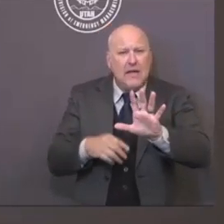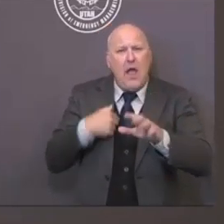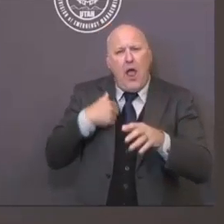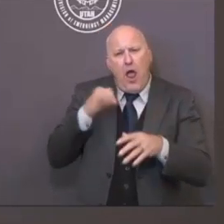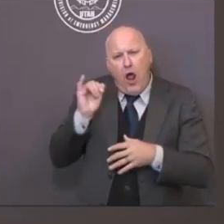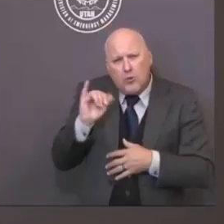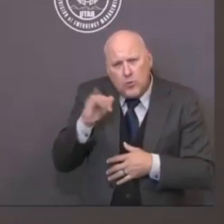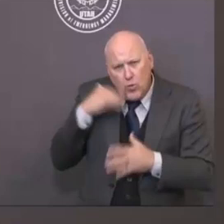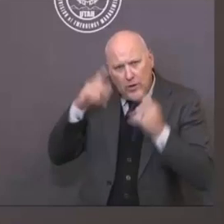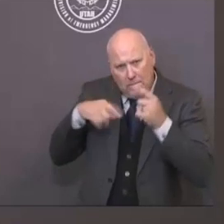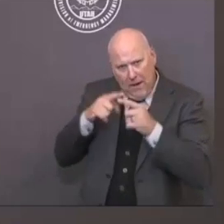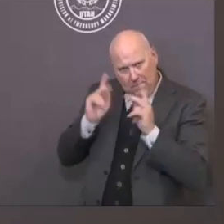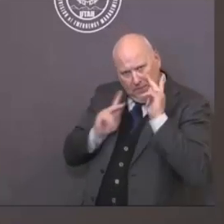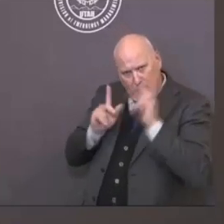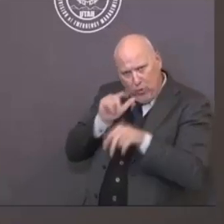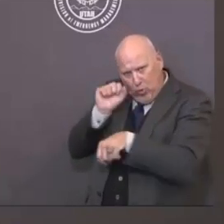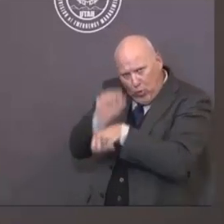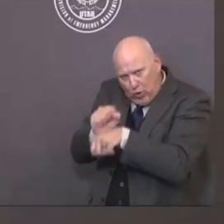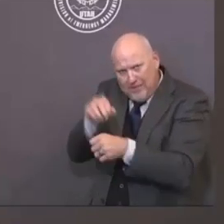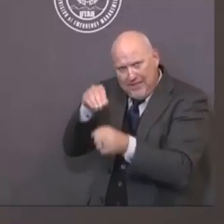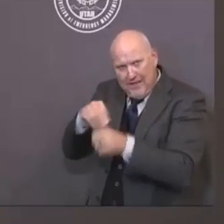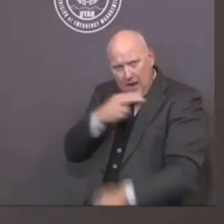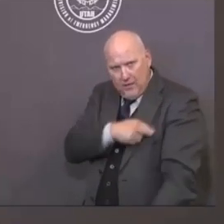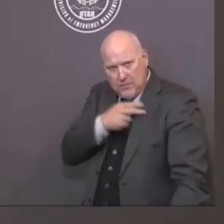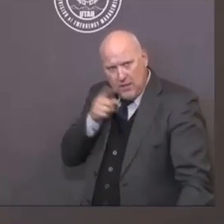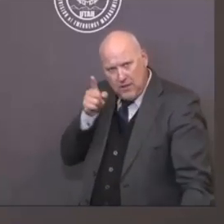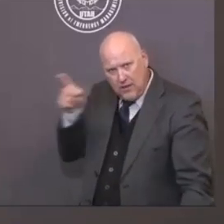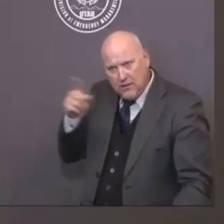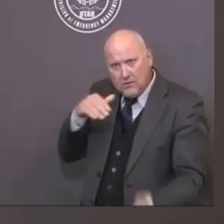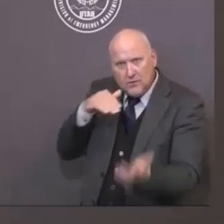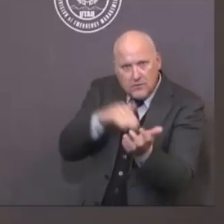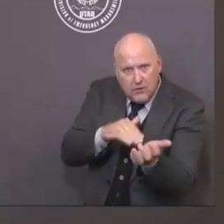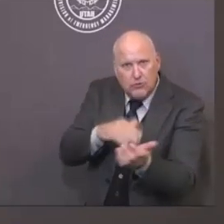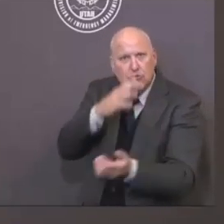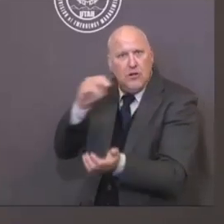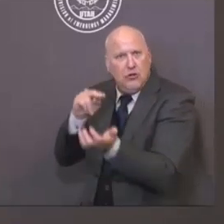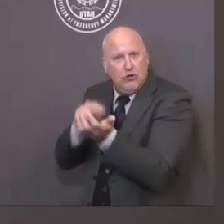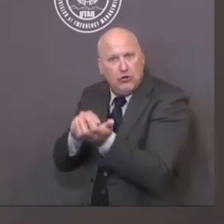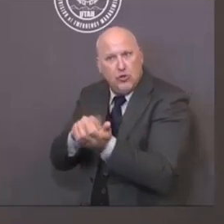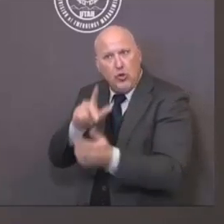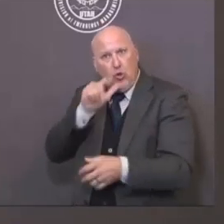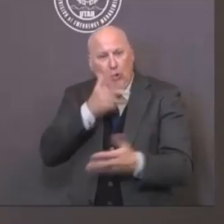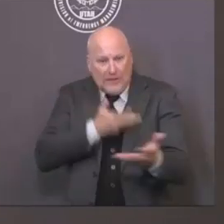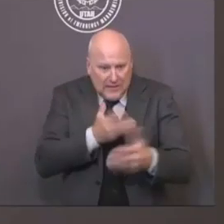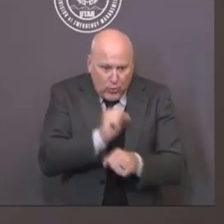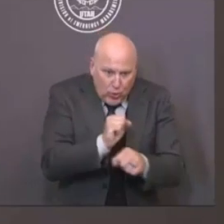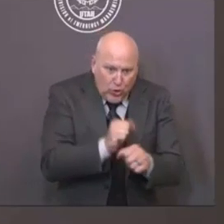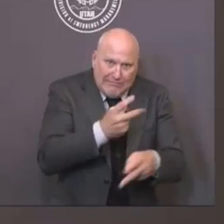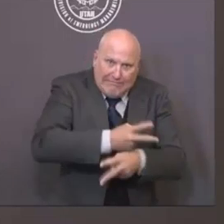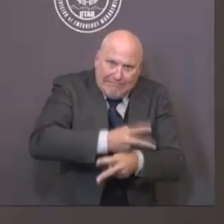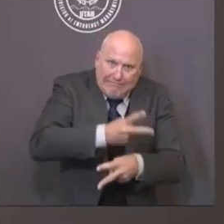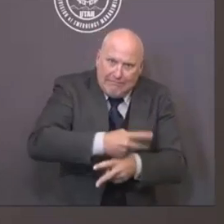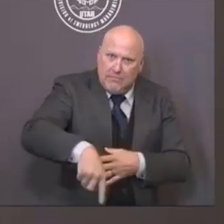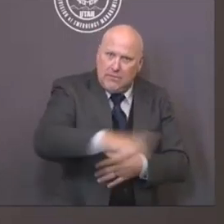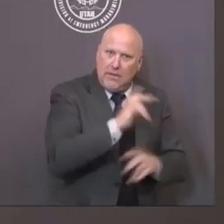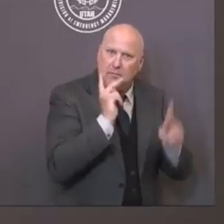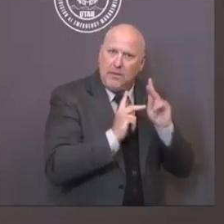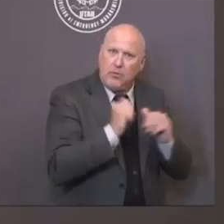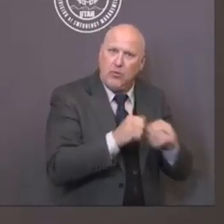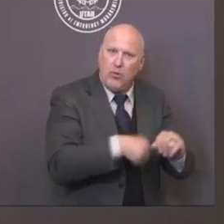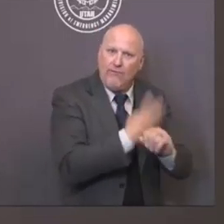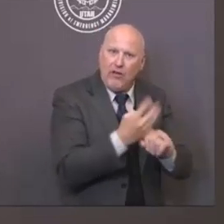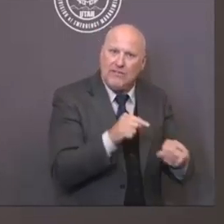there's only a finite number of personnel. What we've said in the past is we do not want to have our health system